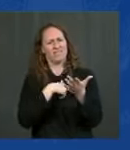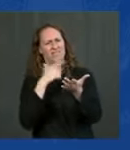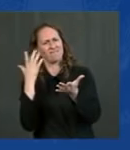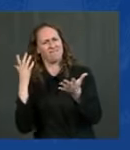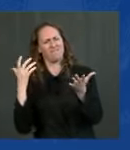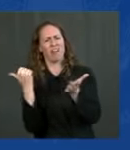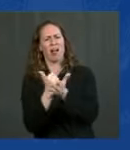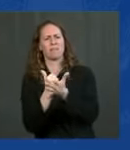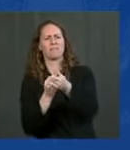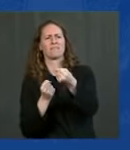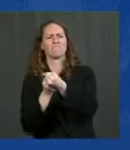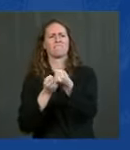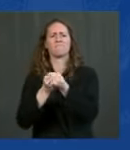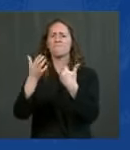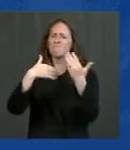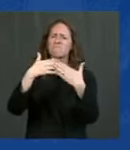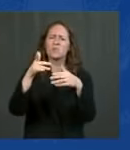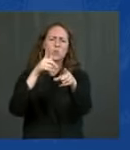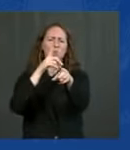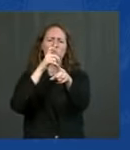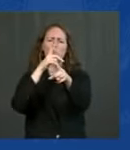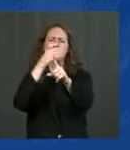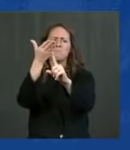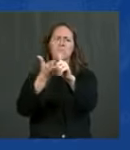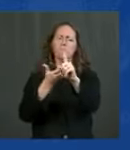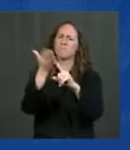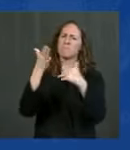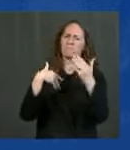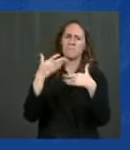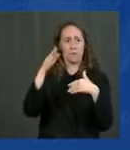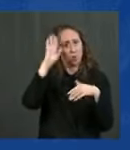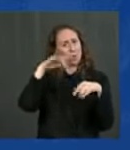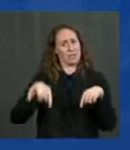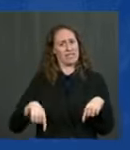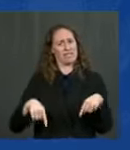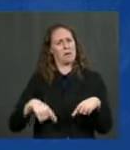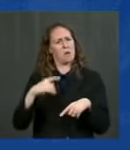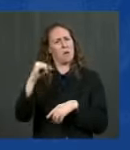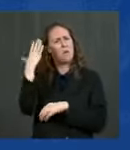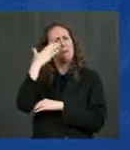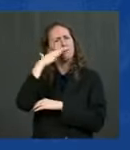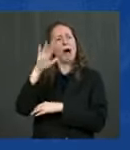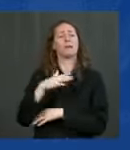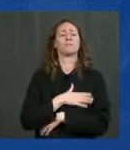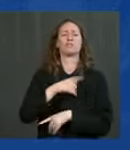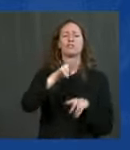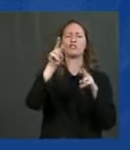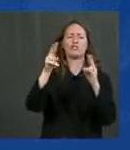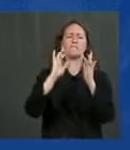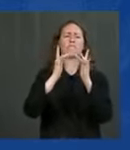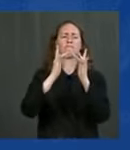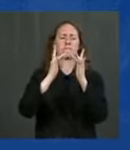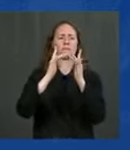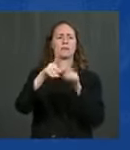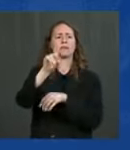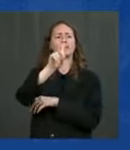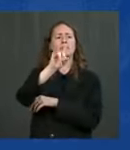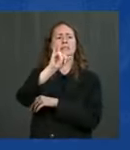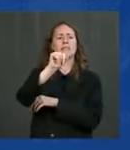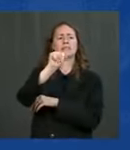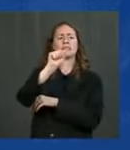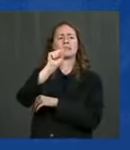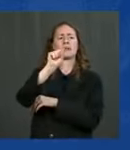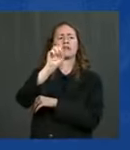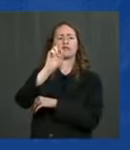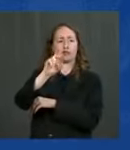if you live in an affected area please visit disasterassistance.gov once you're able